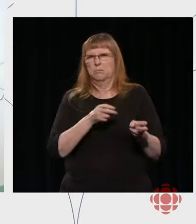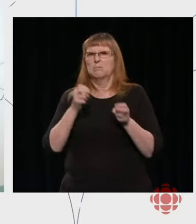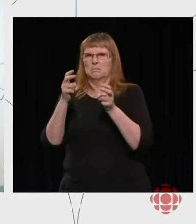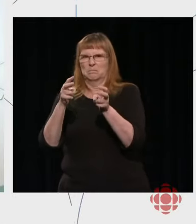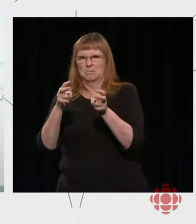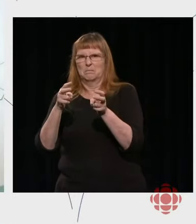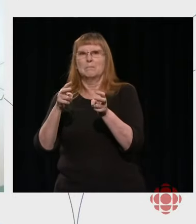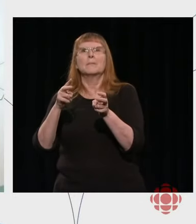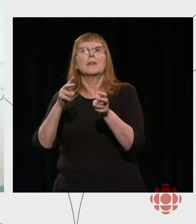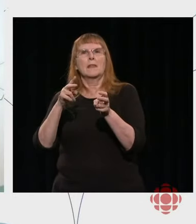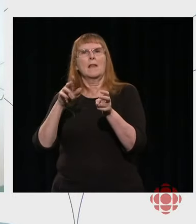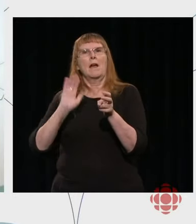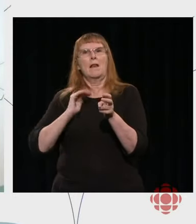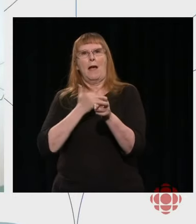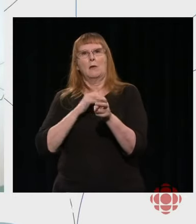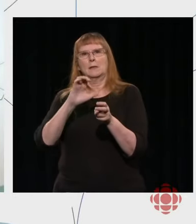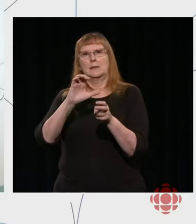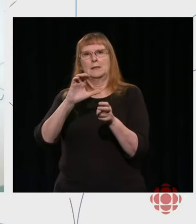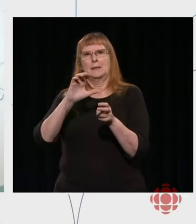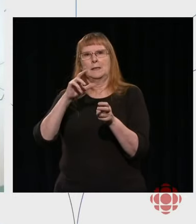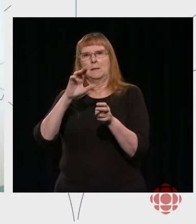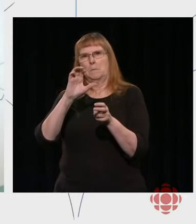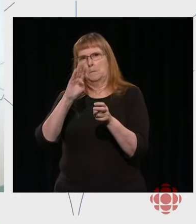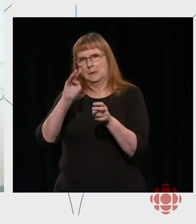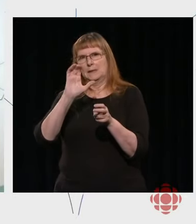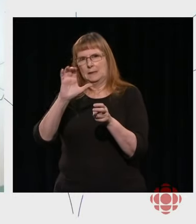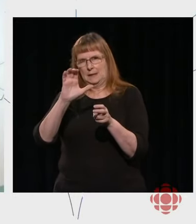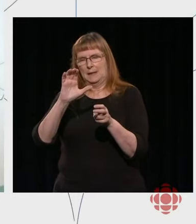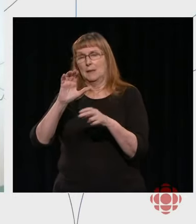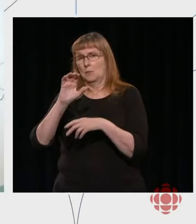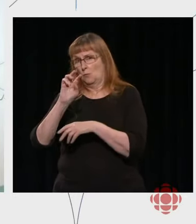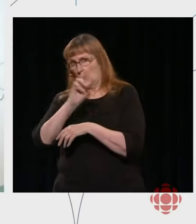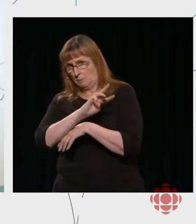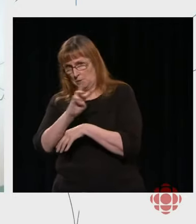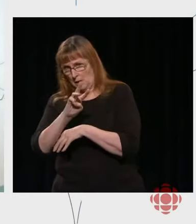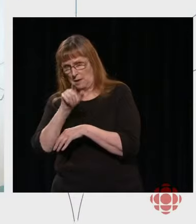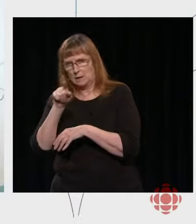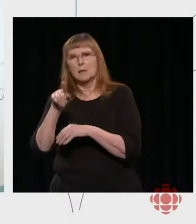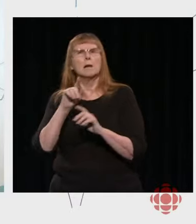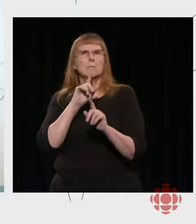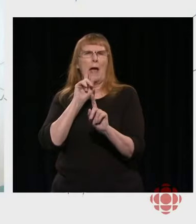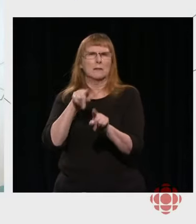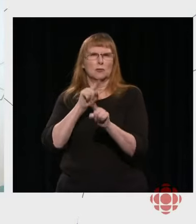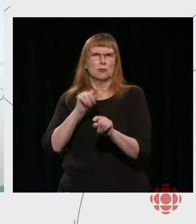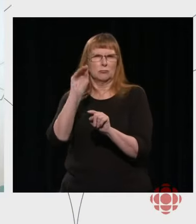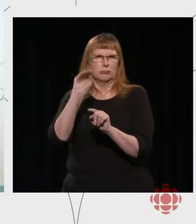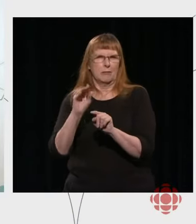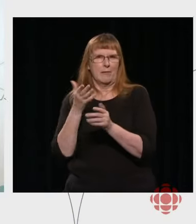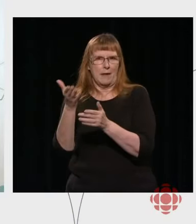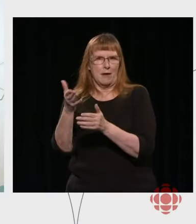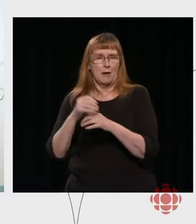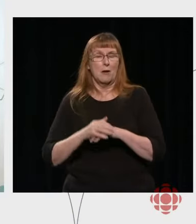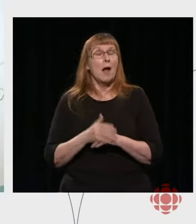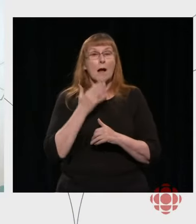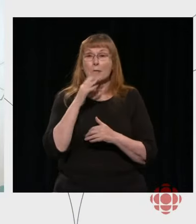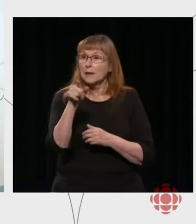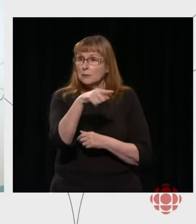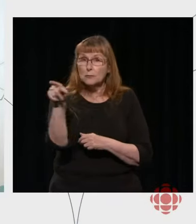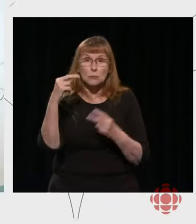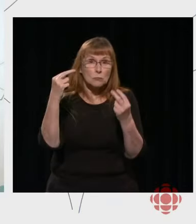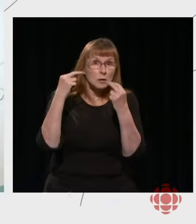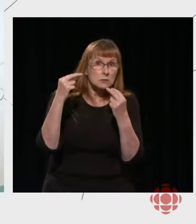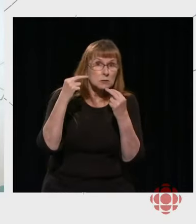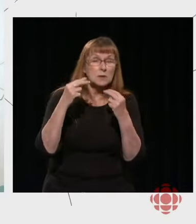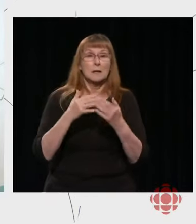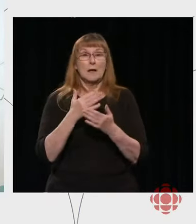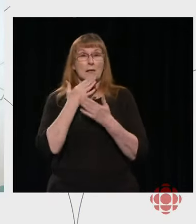the institution's website. Thank you to all of those of you who joined us. Thank you for sending your